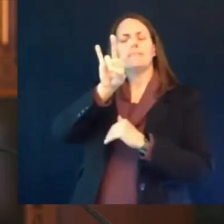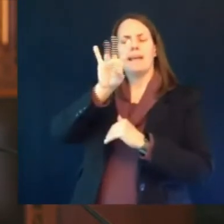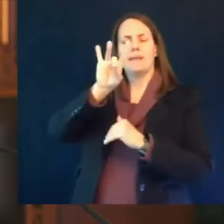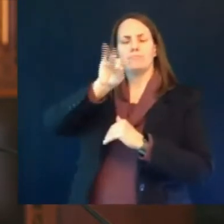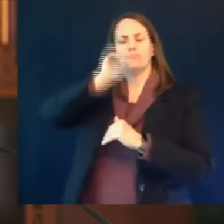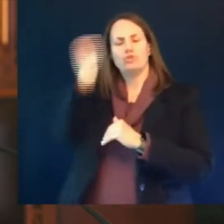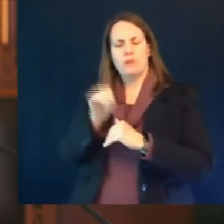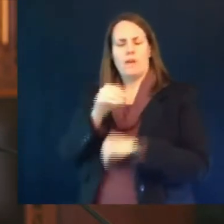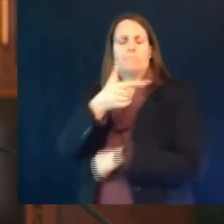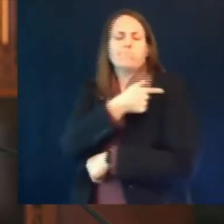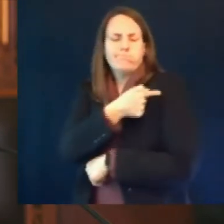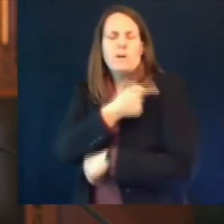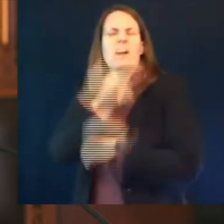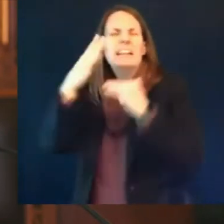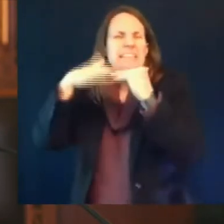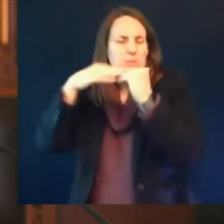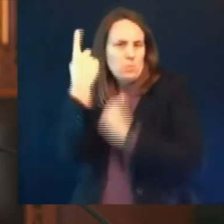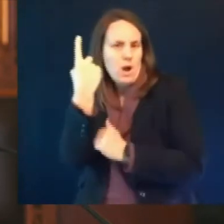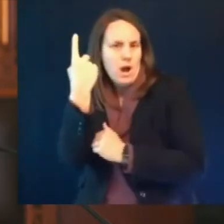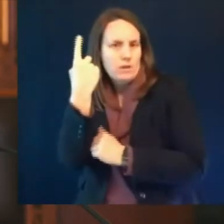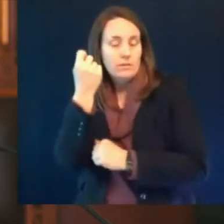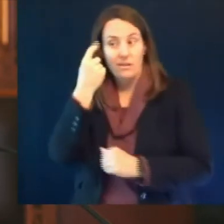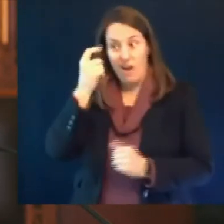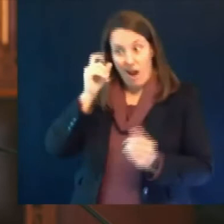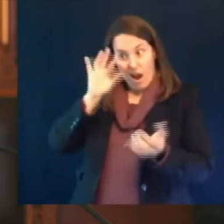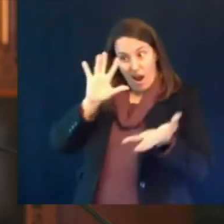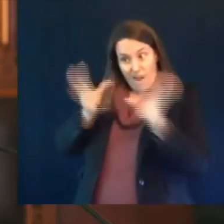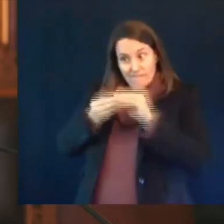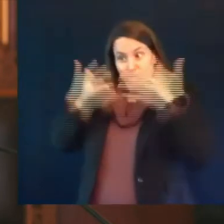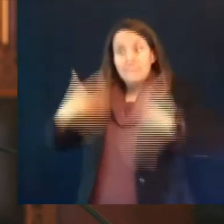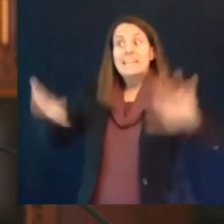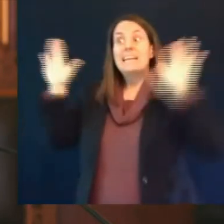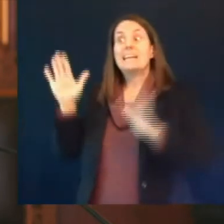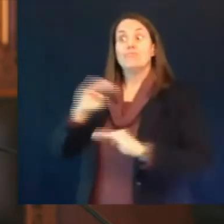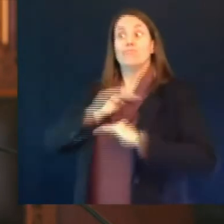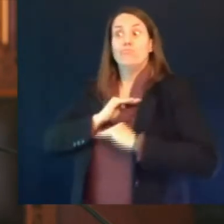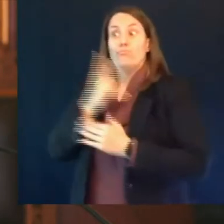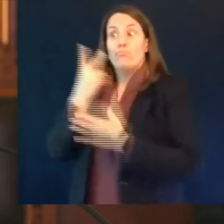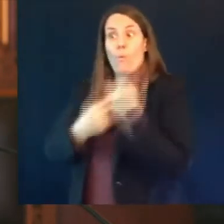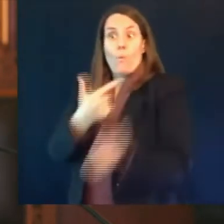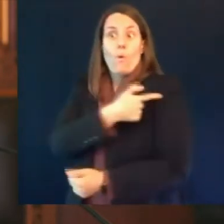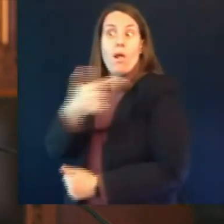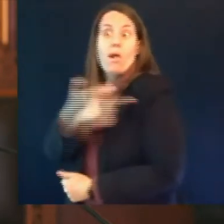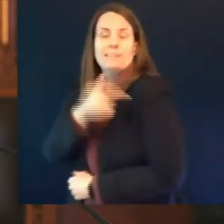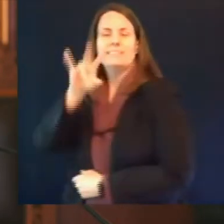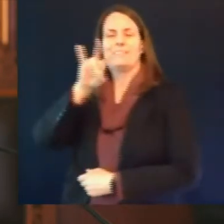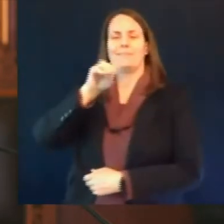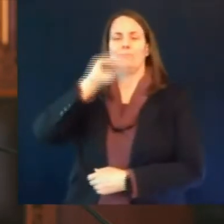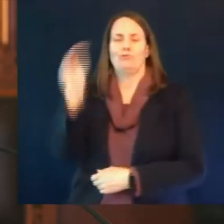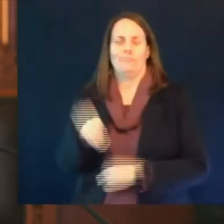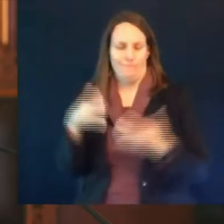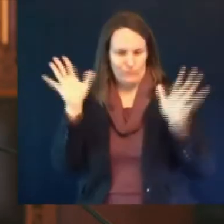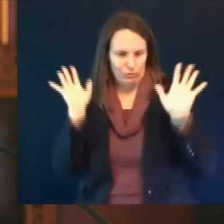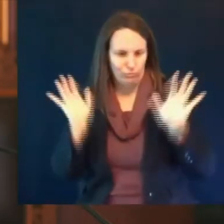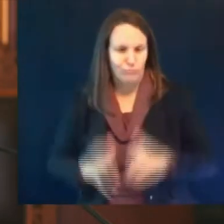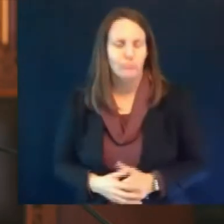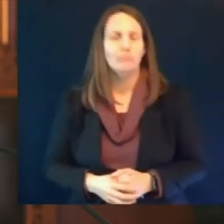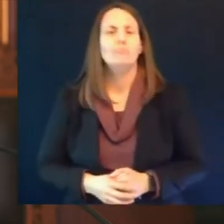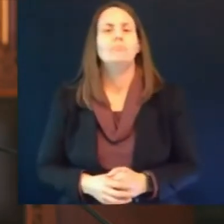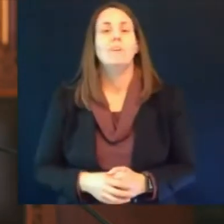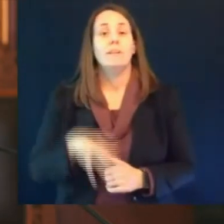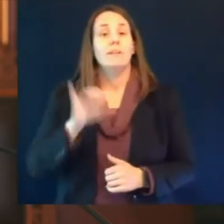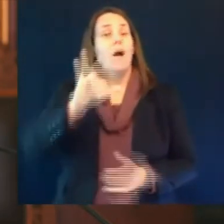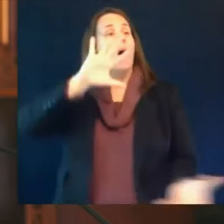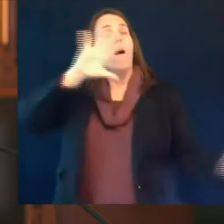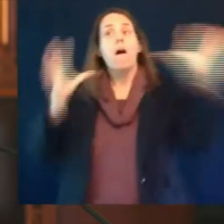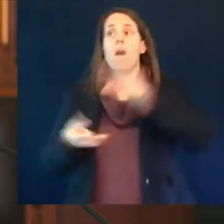70 percent of those folks having completed their series in terms of our entire population as the governor said